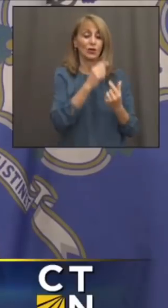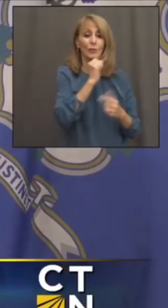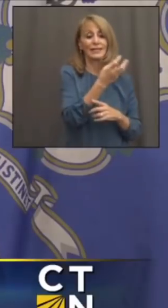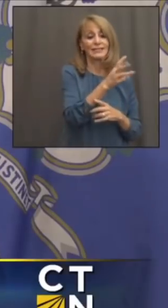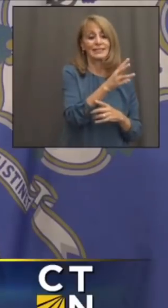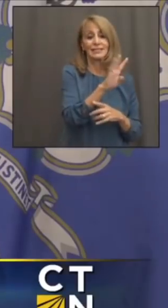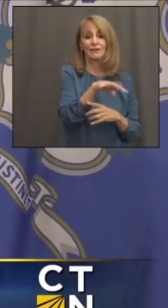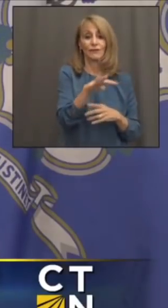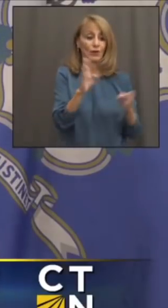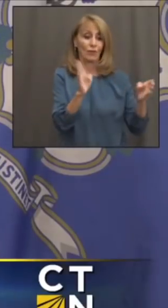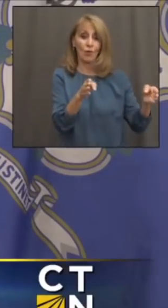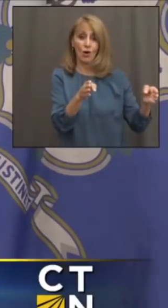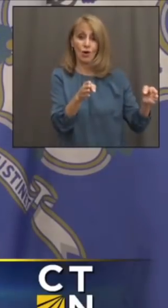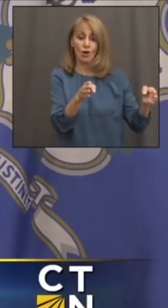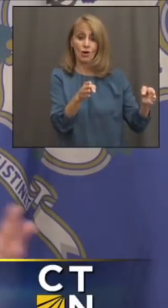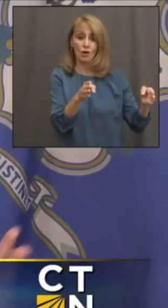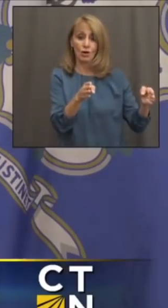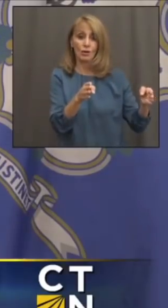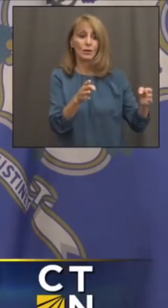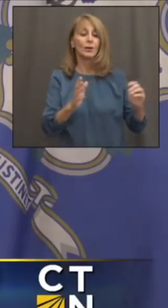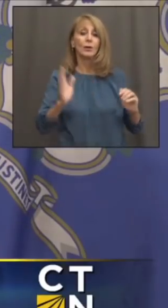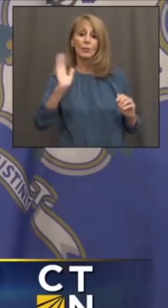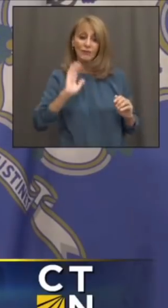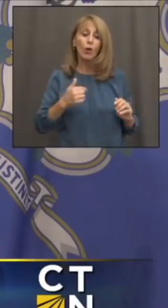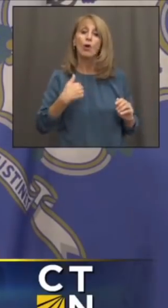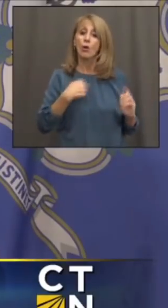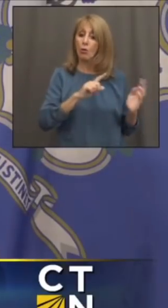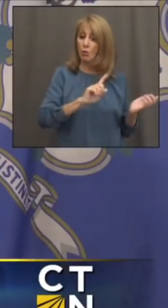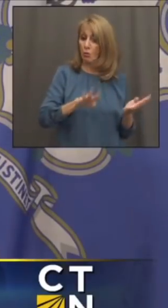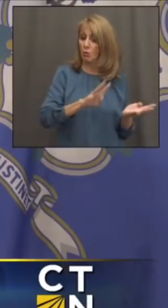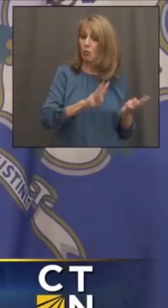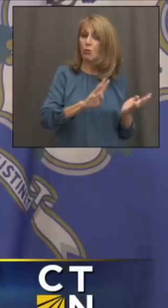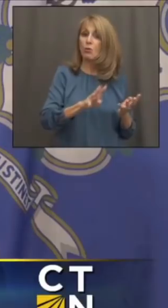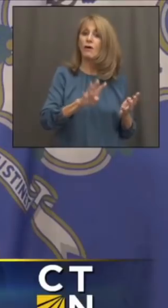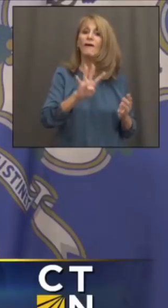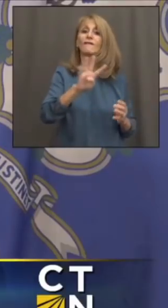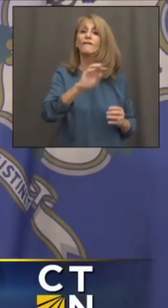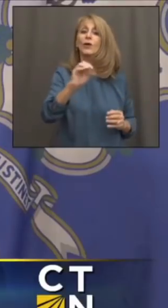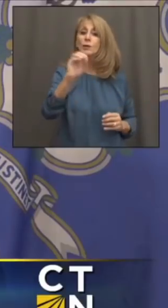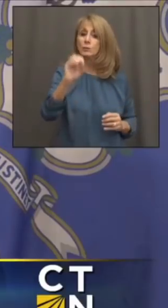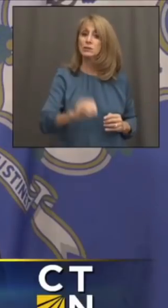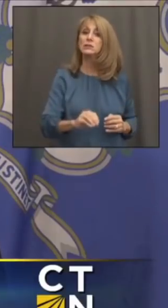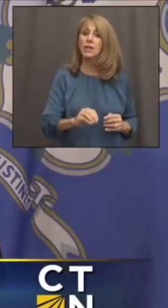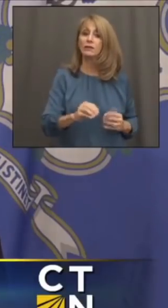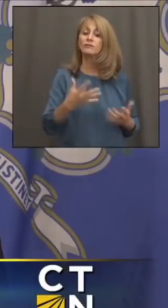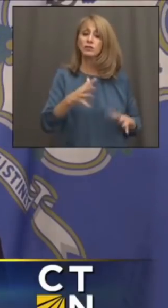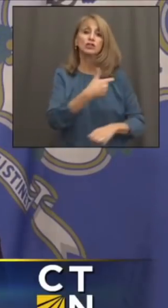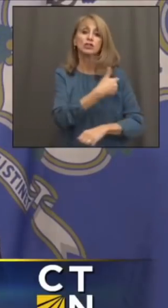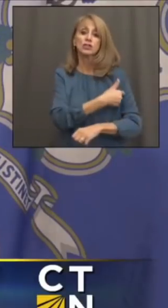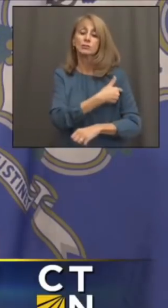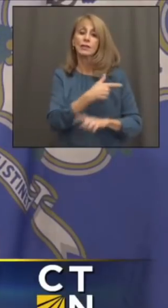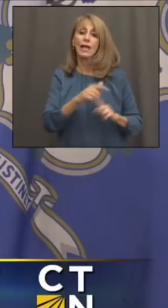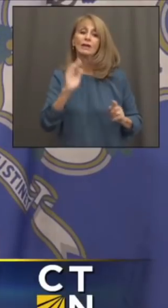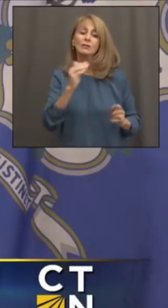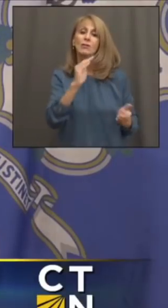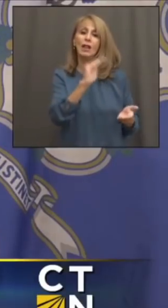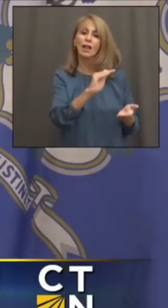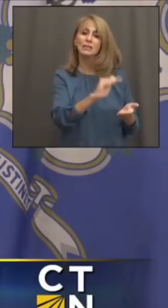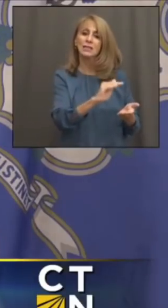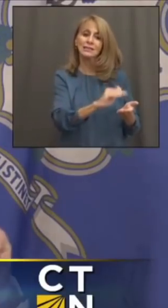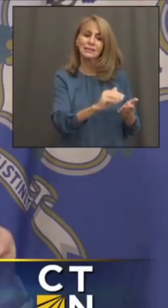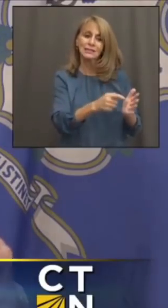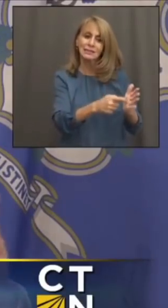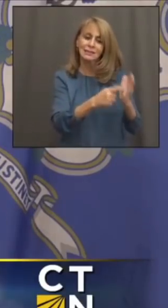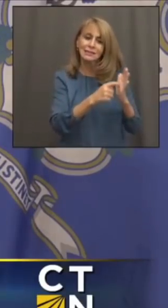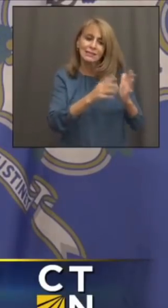to 44, like we were saying, Paul, early on, we got, you know, 40 percent plus of them vaccinated. But now it's a little more work